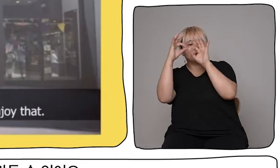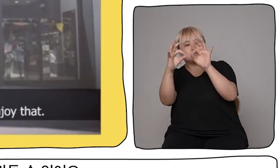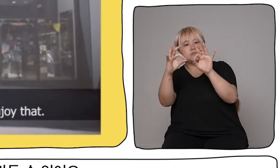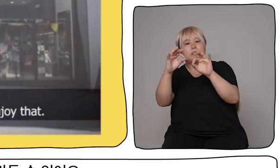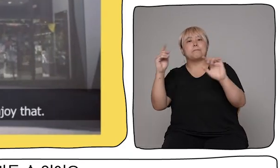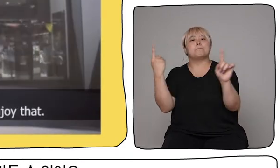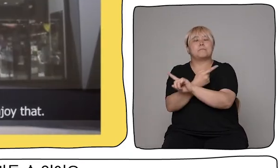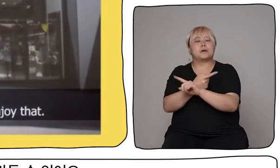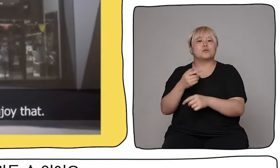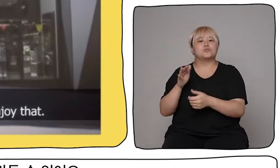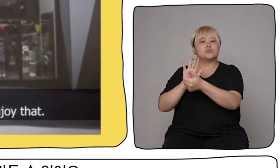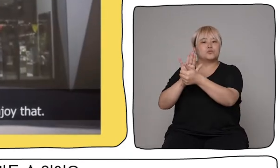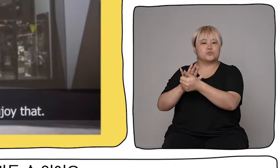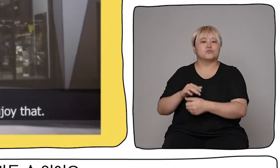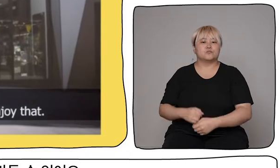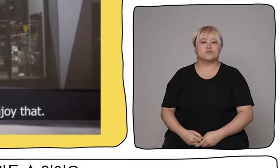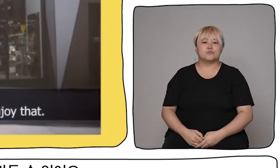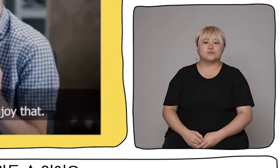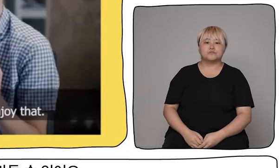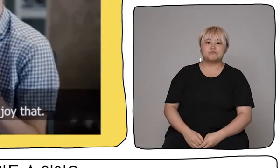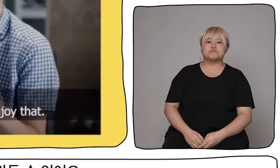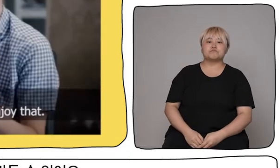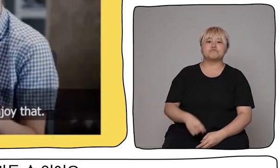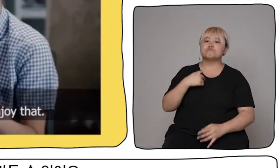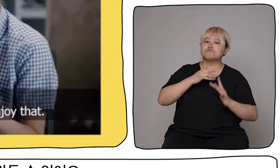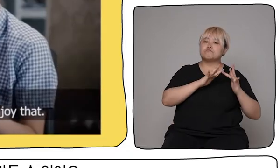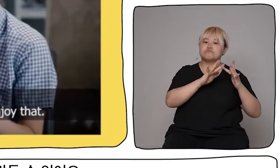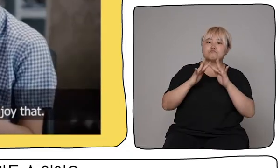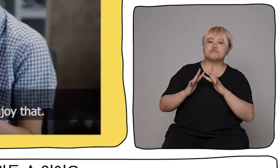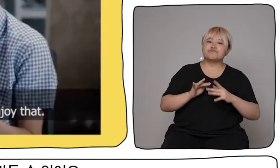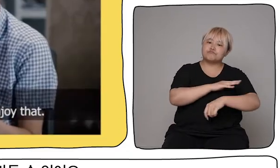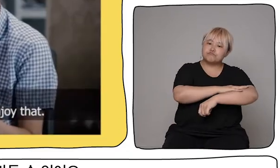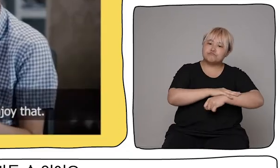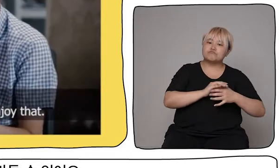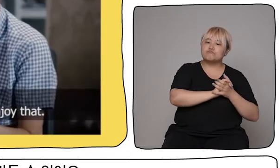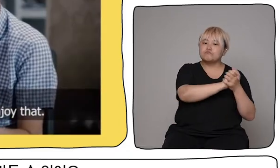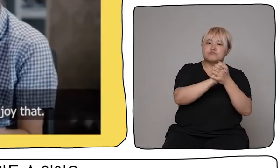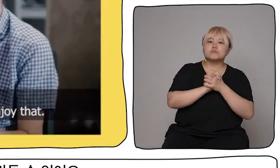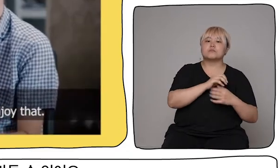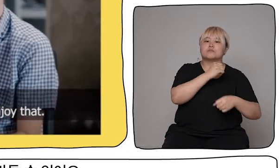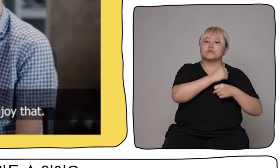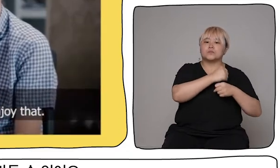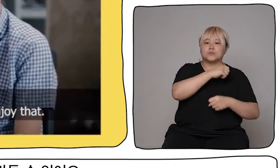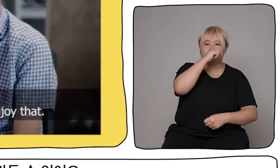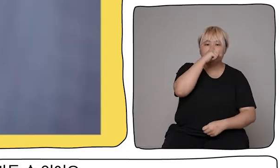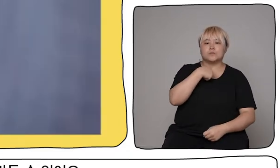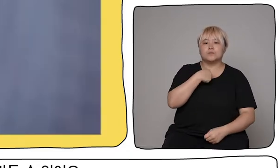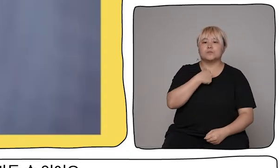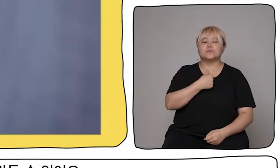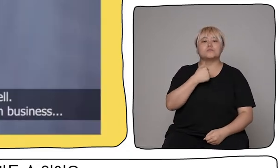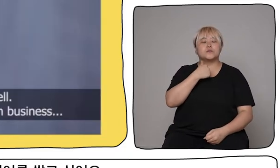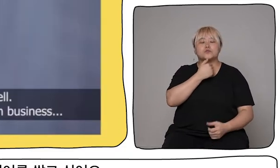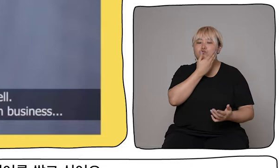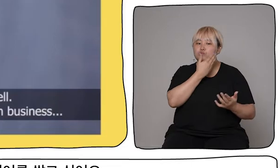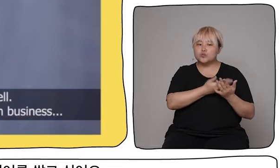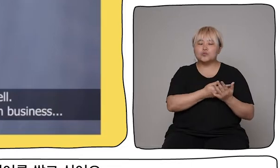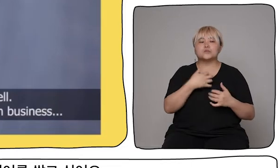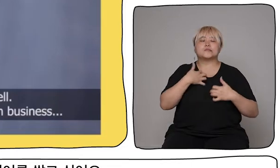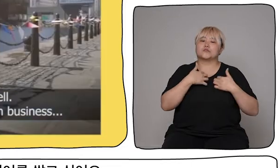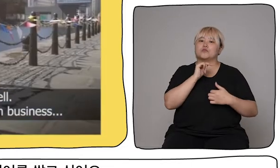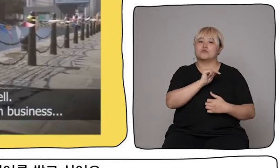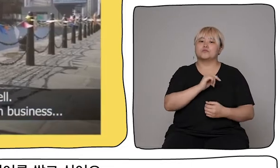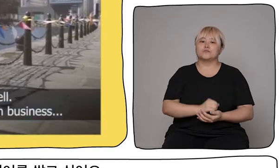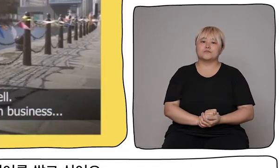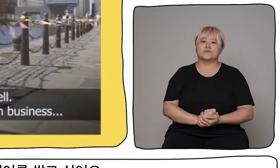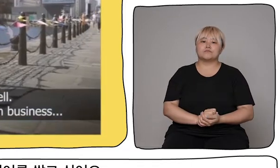make good networks, that's the main key for me and I really enjoy that. I do want